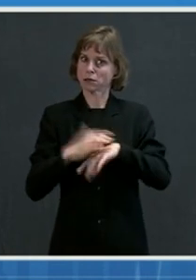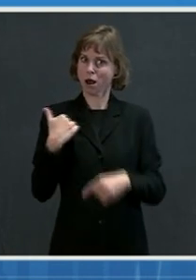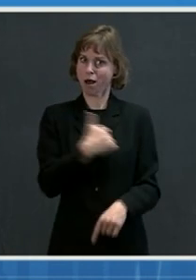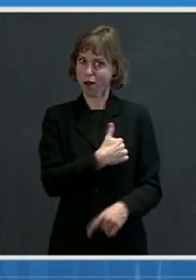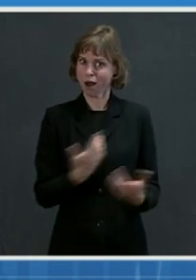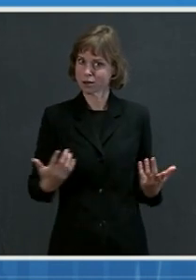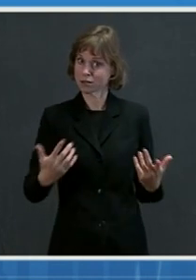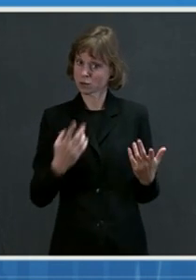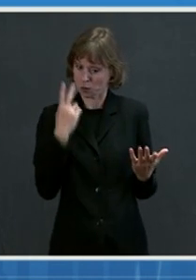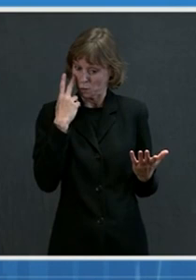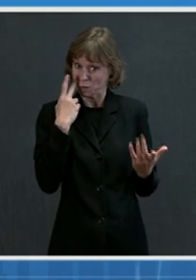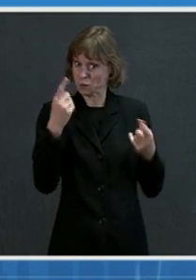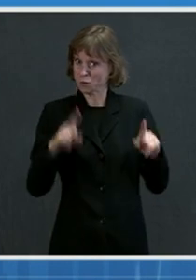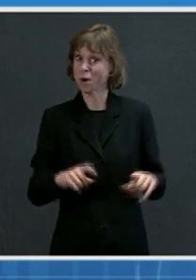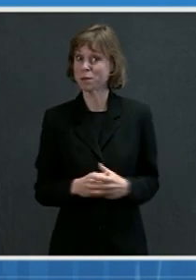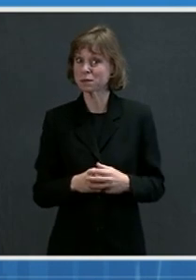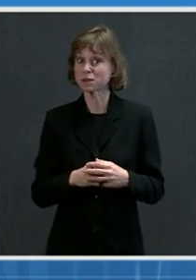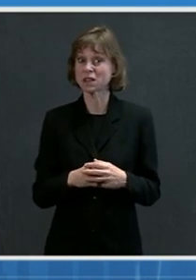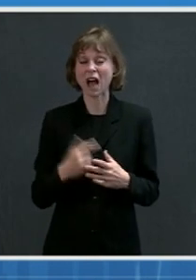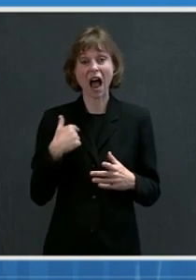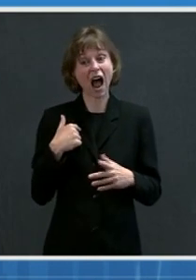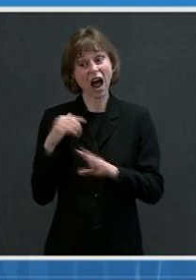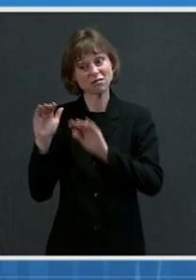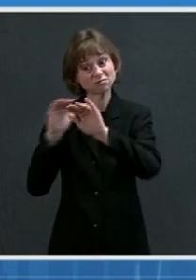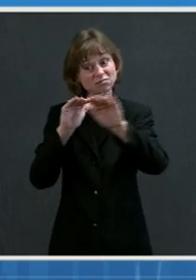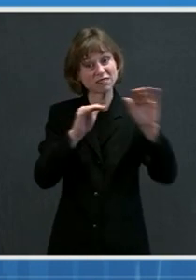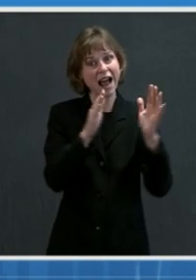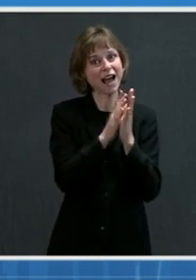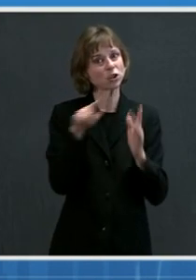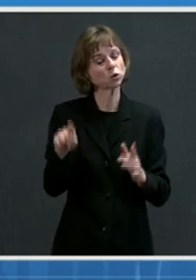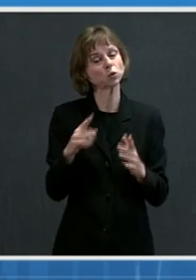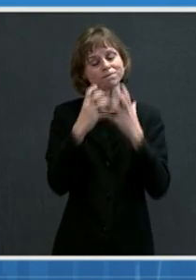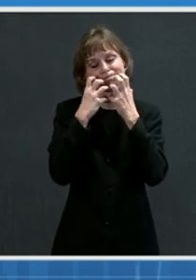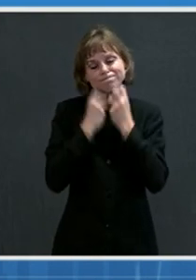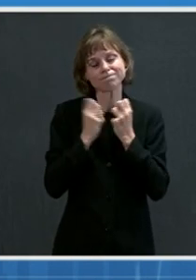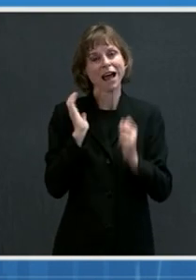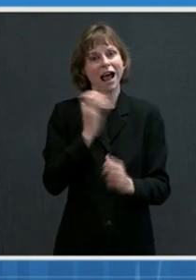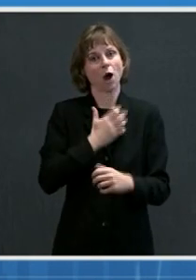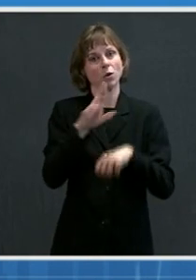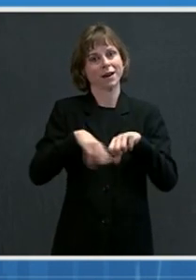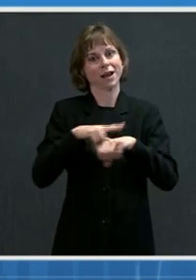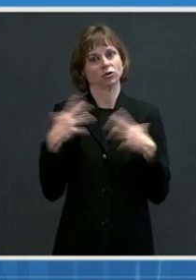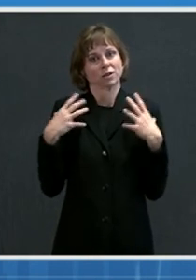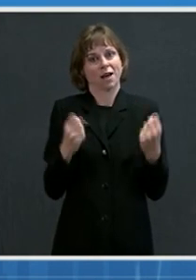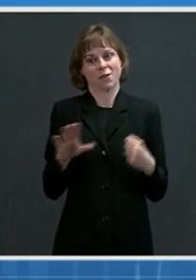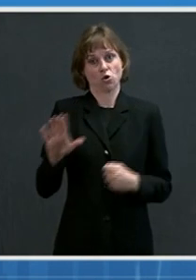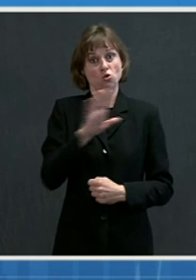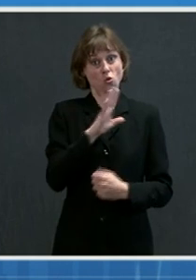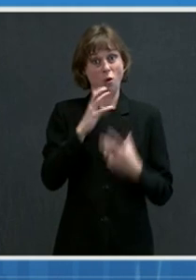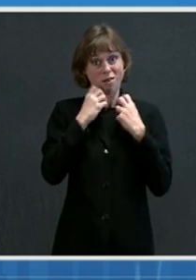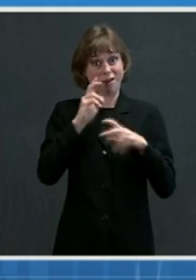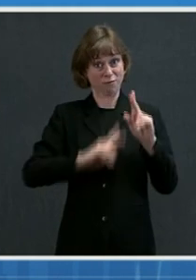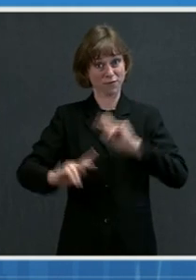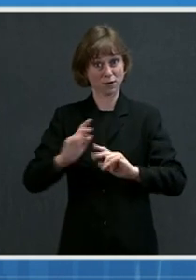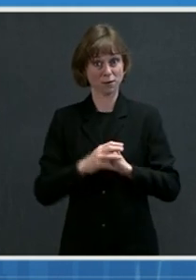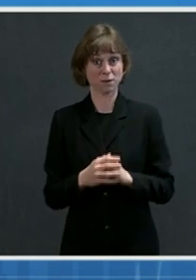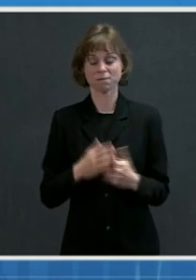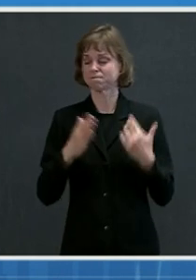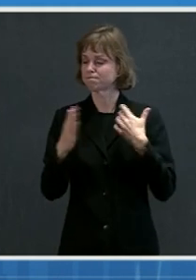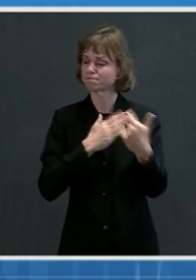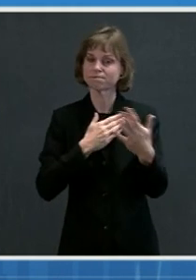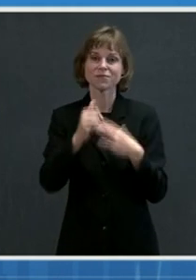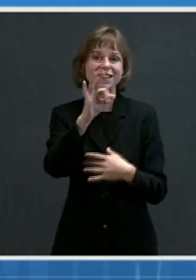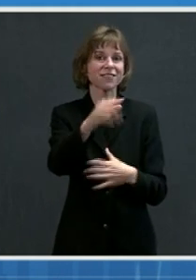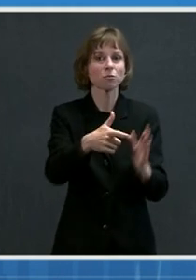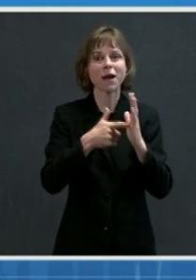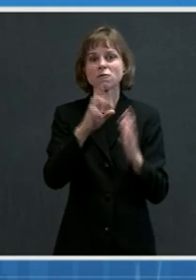I'm asking you to reach deeply to protect our nation's health and to protect your loved ones. Whether mandated or not, as